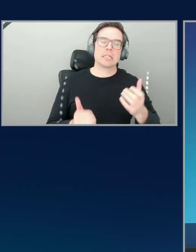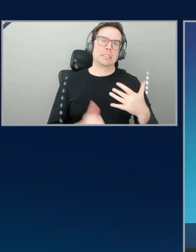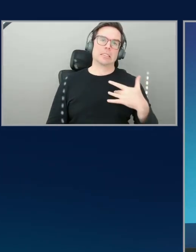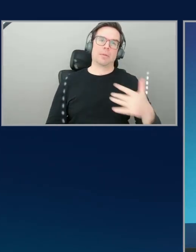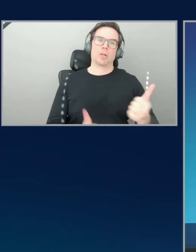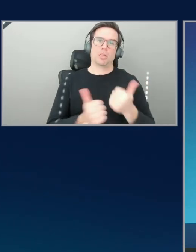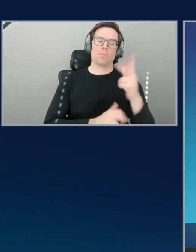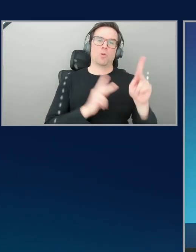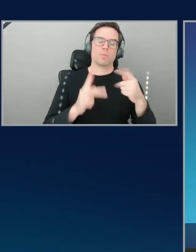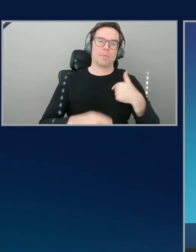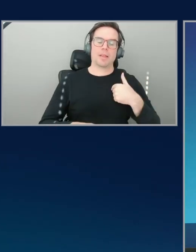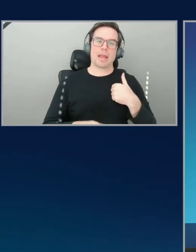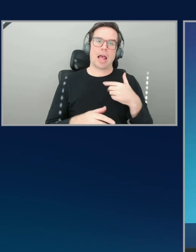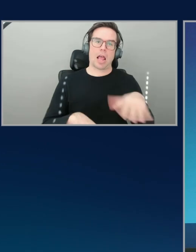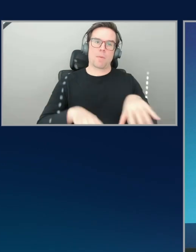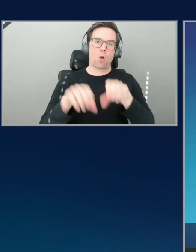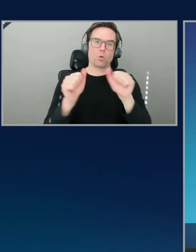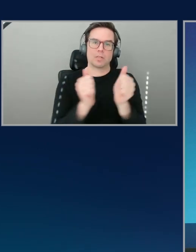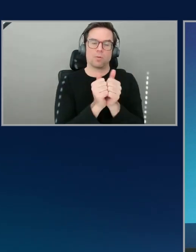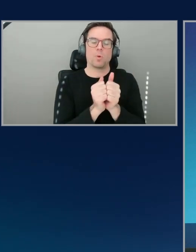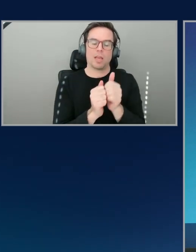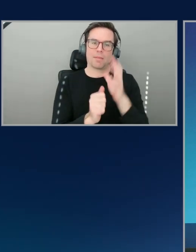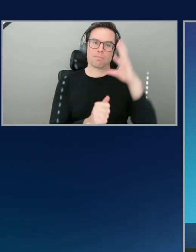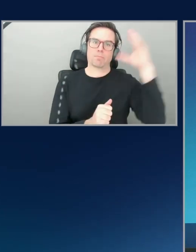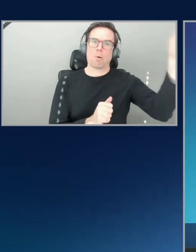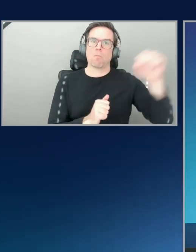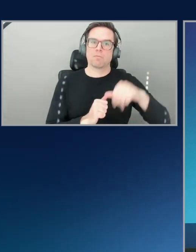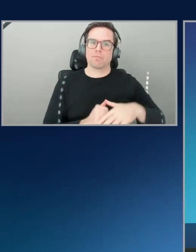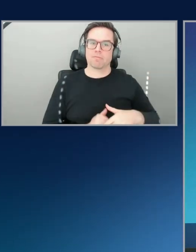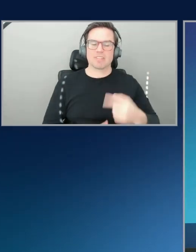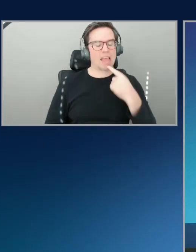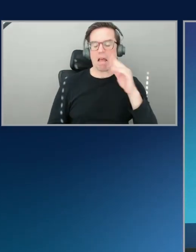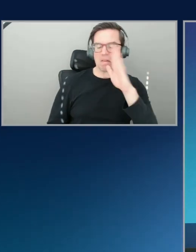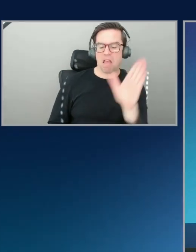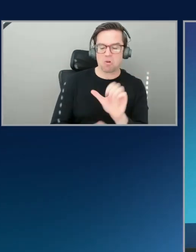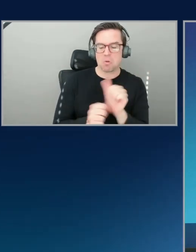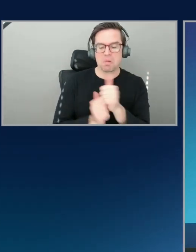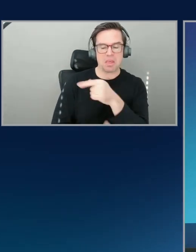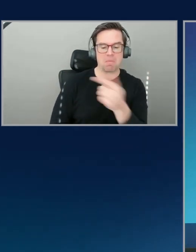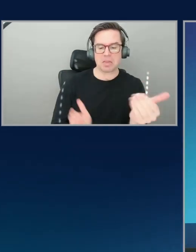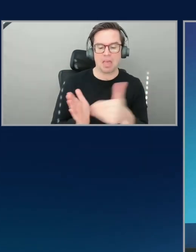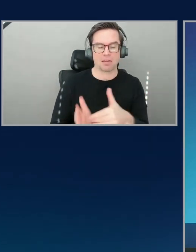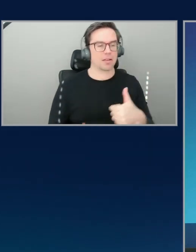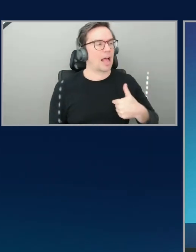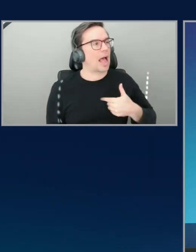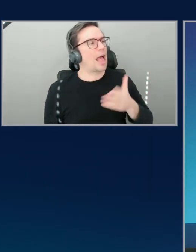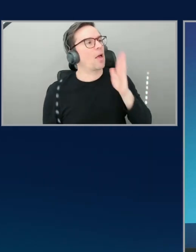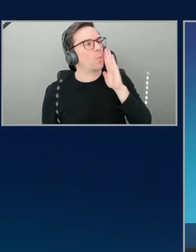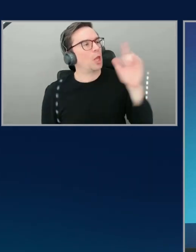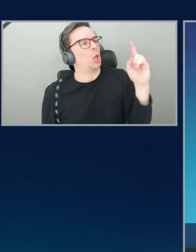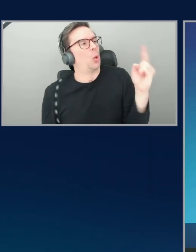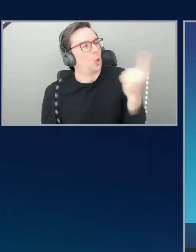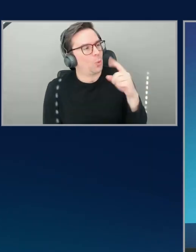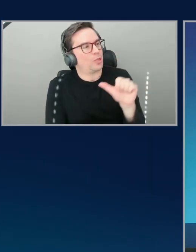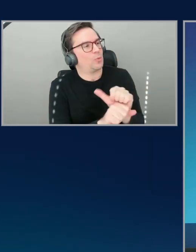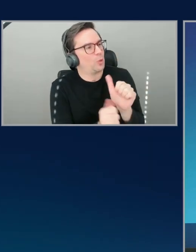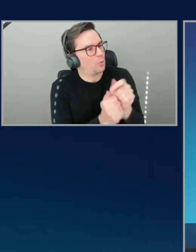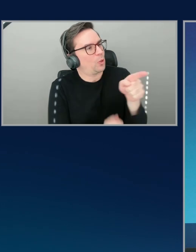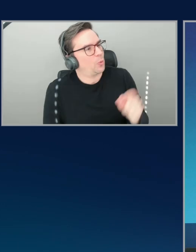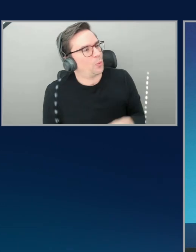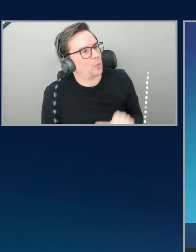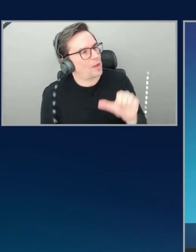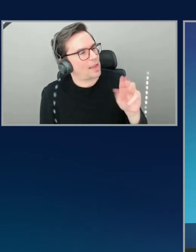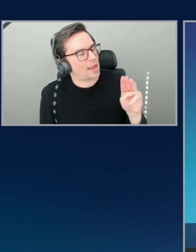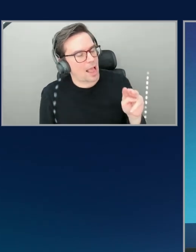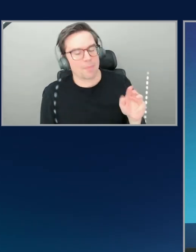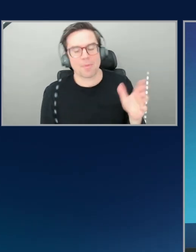work with him again. I will always work with you, A.M. Always. Fishing for compliments, I'll get one every time from Farrah. That's what I'm here for.